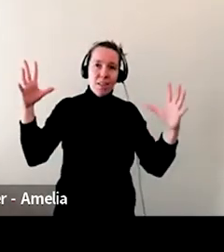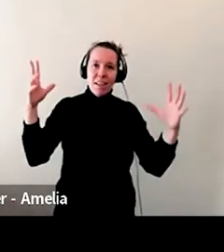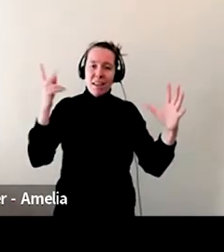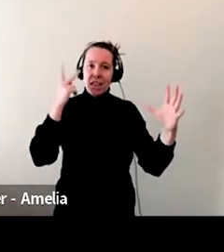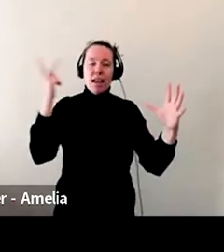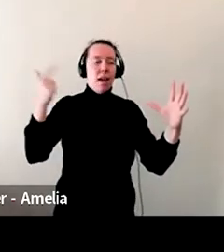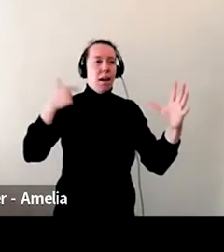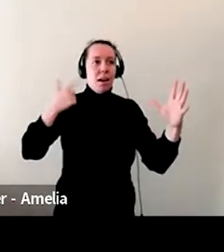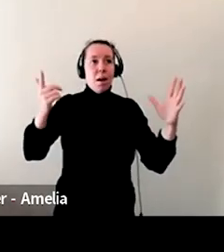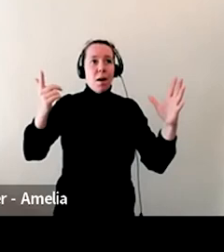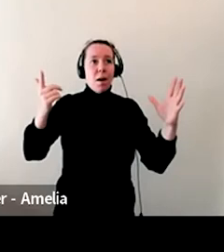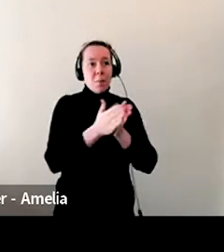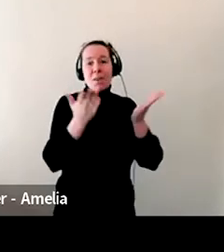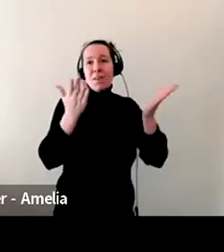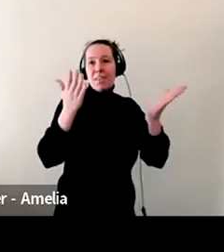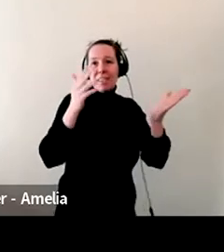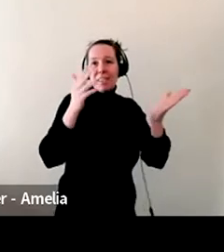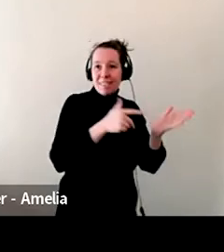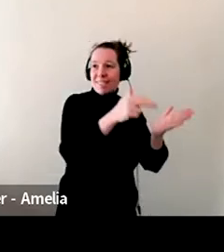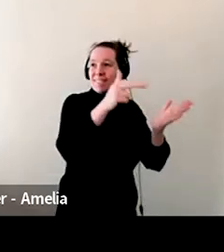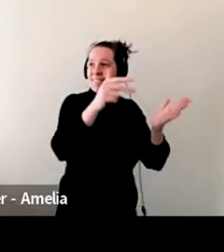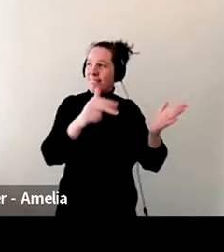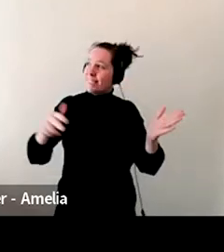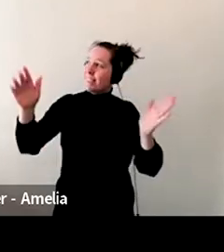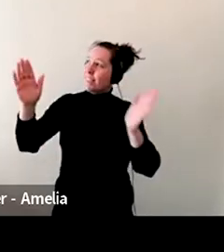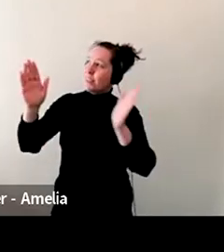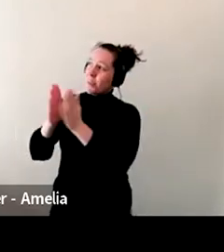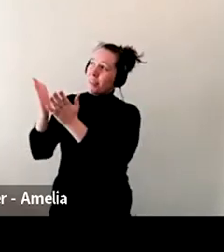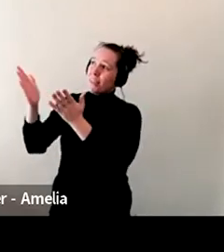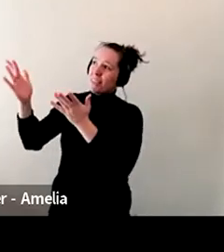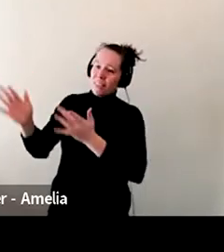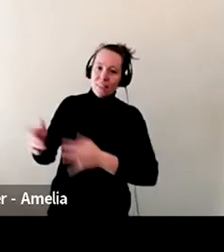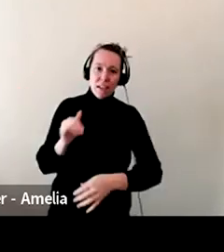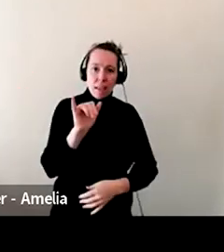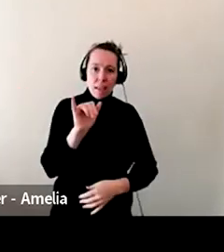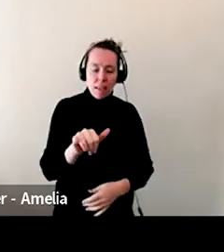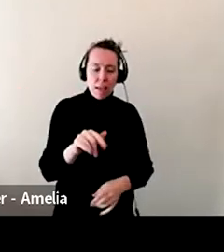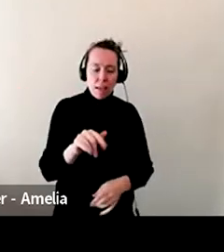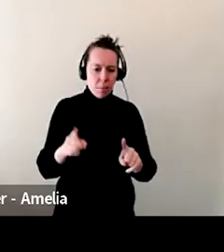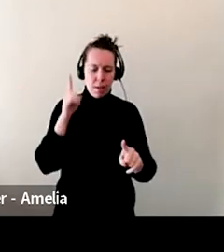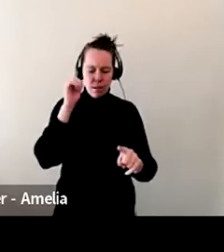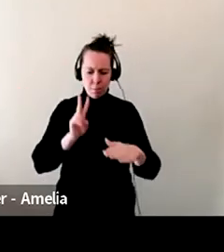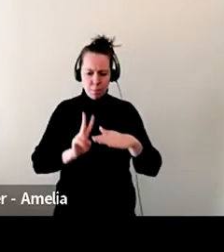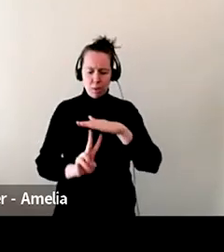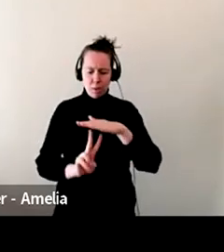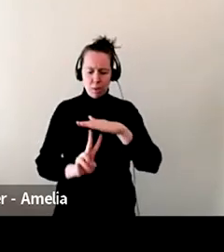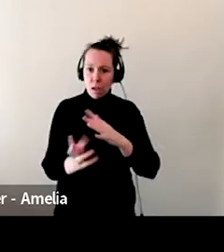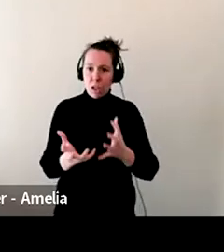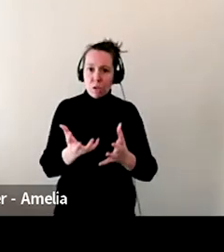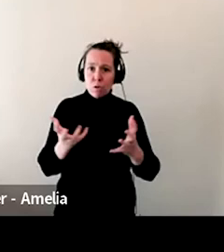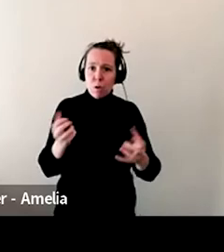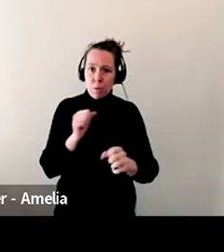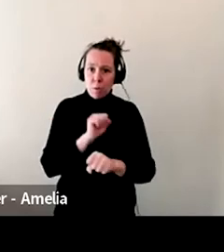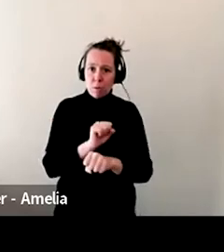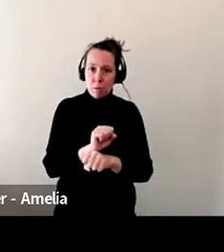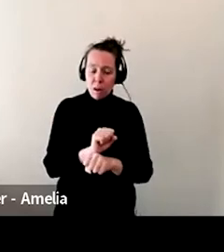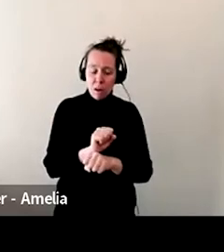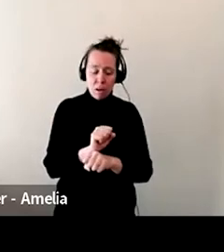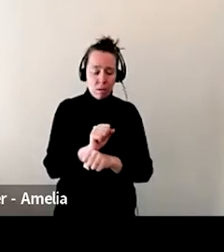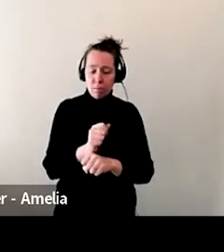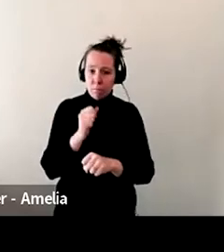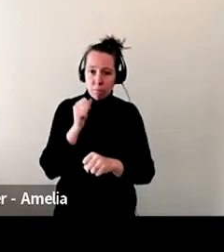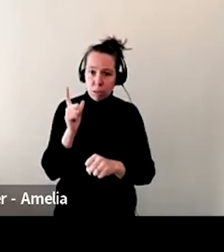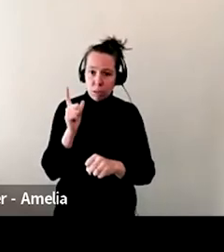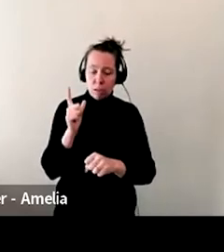around and take books off the shelves and I didn't, I didn't anticipate the, all the work. And we too just started closing